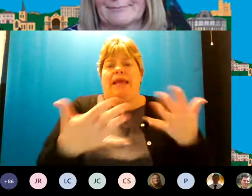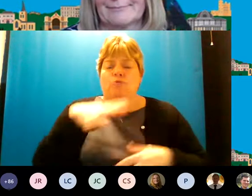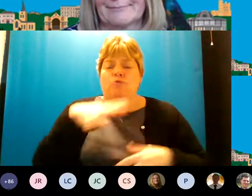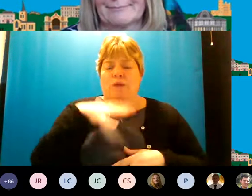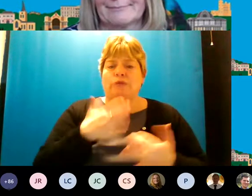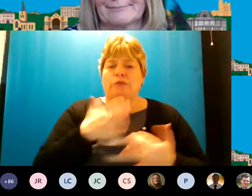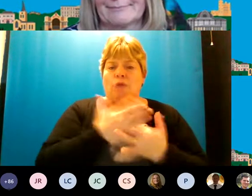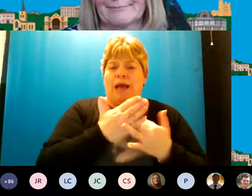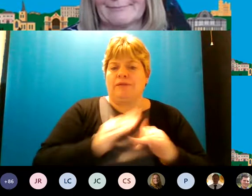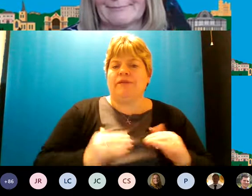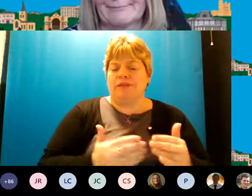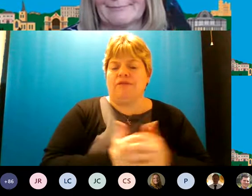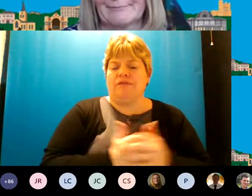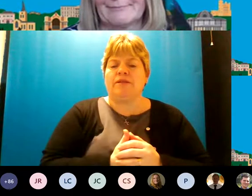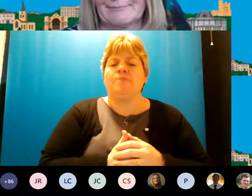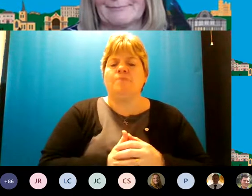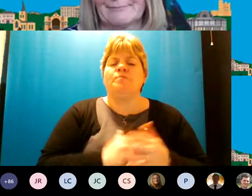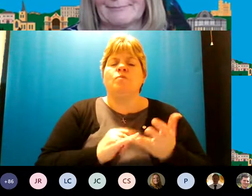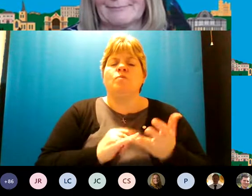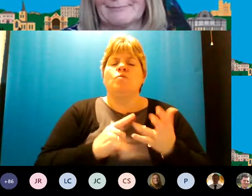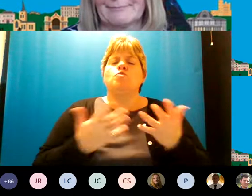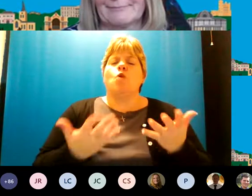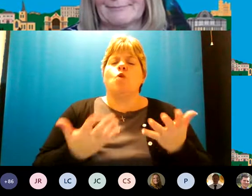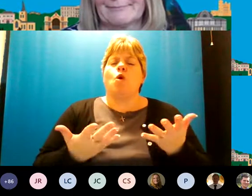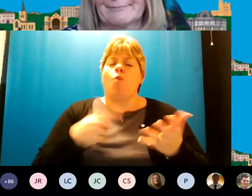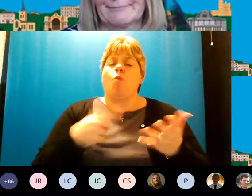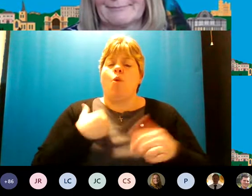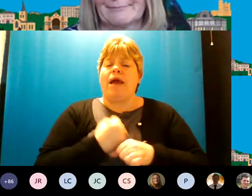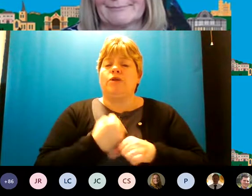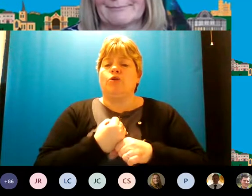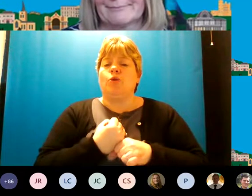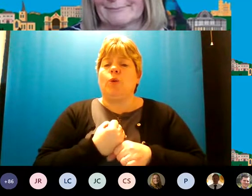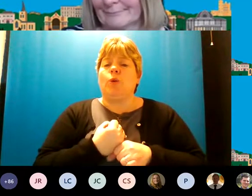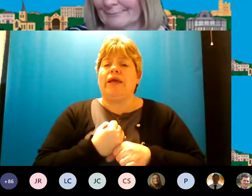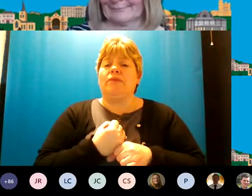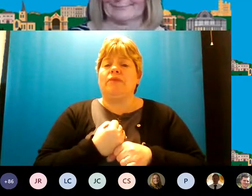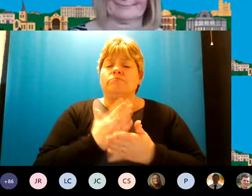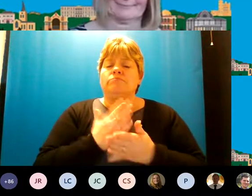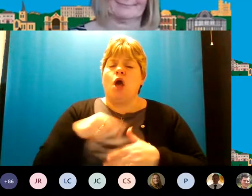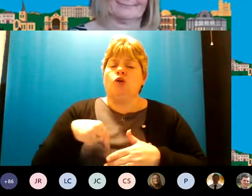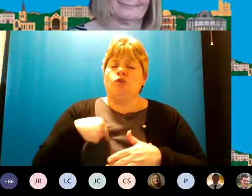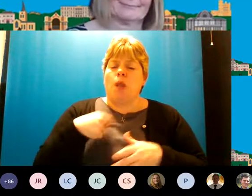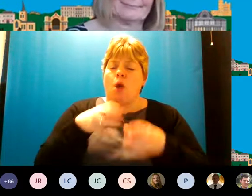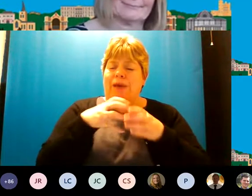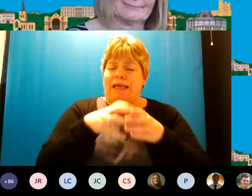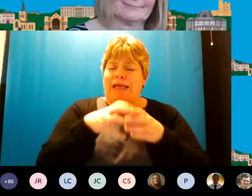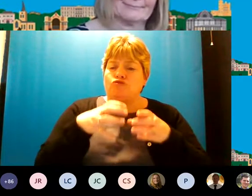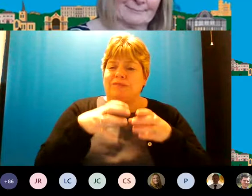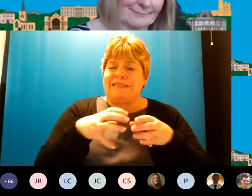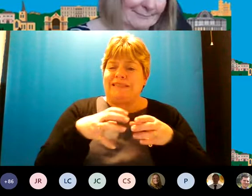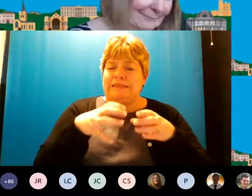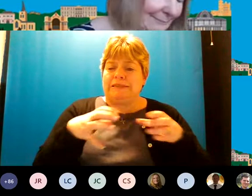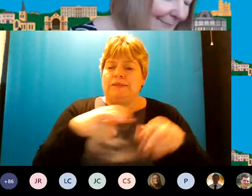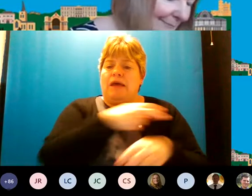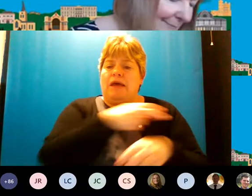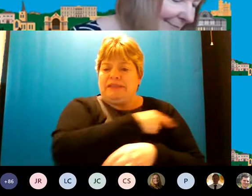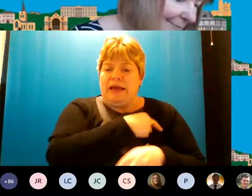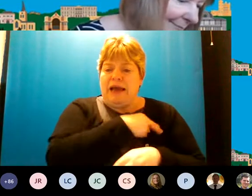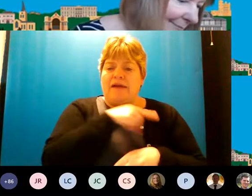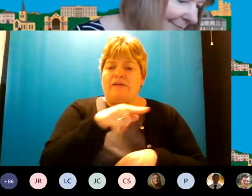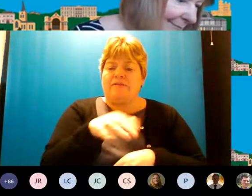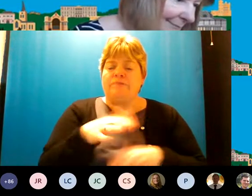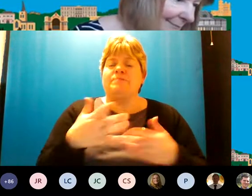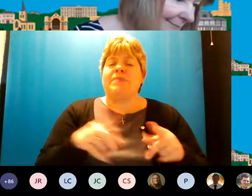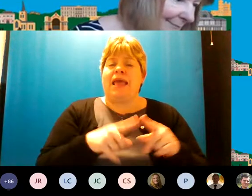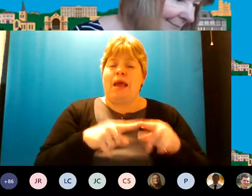it as possible so um what we're doing is it is a gradual increase of of those staffing and